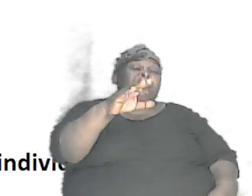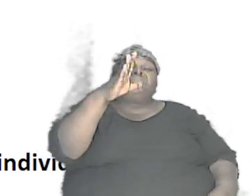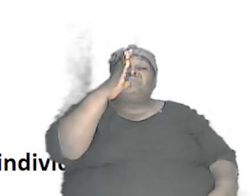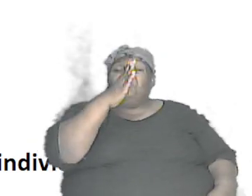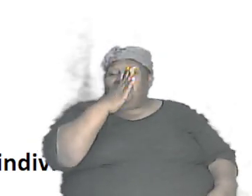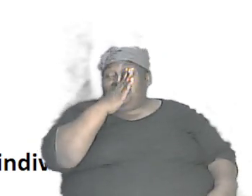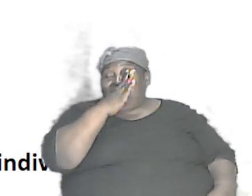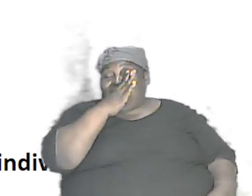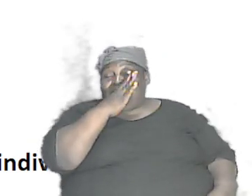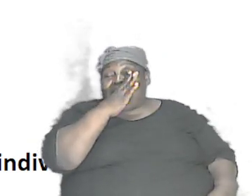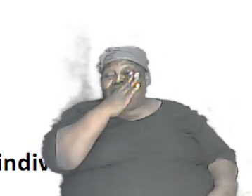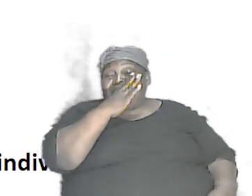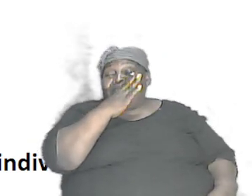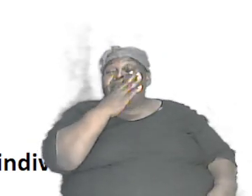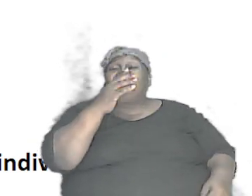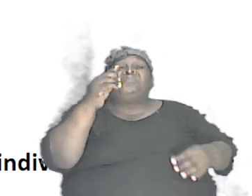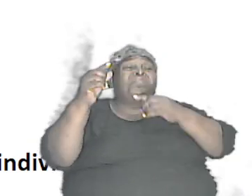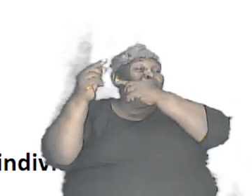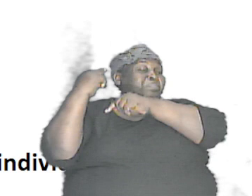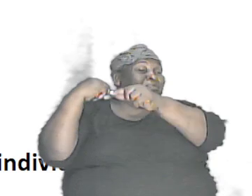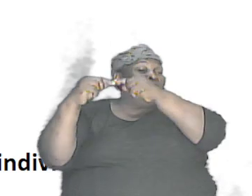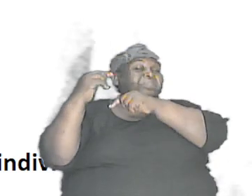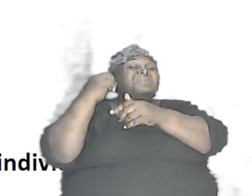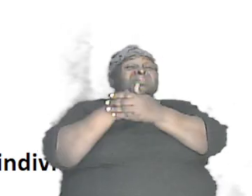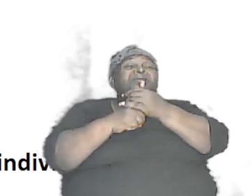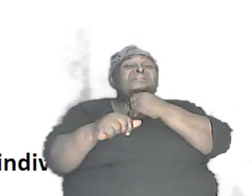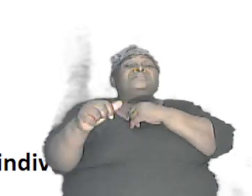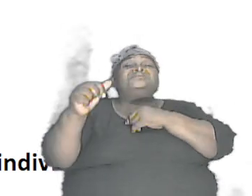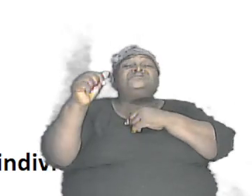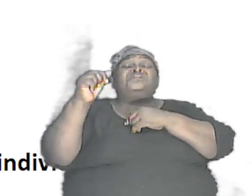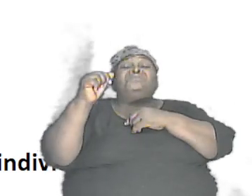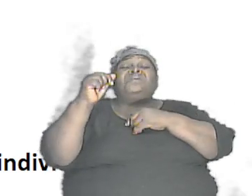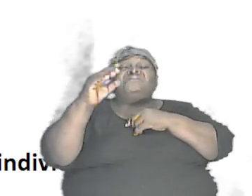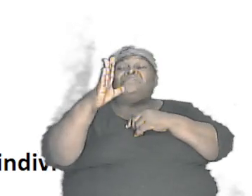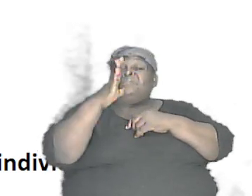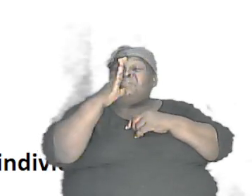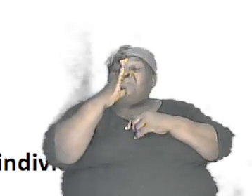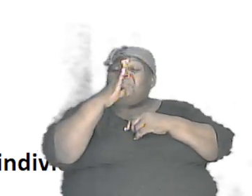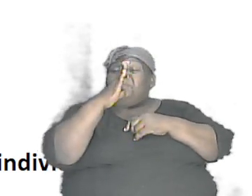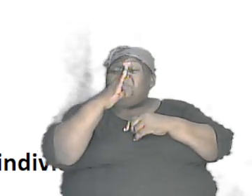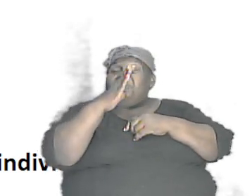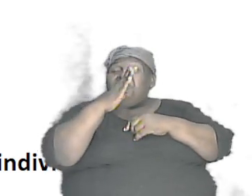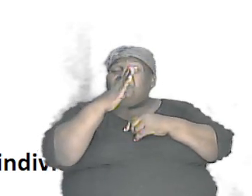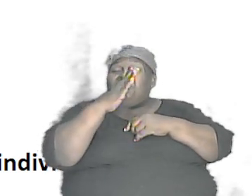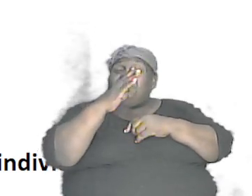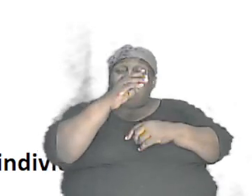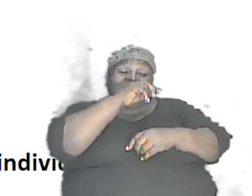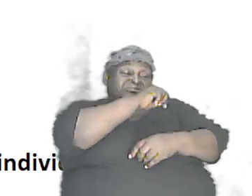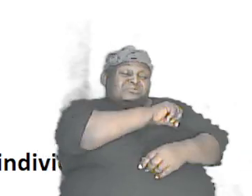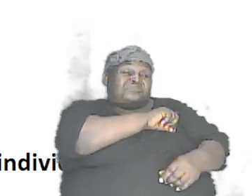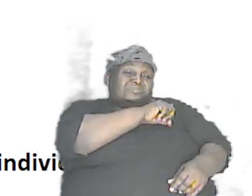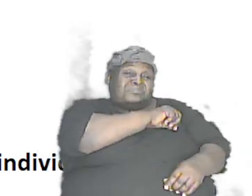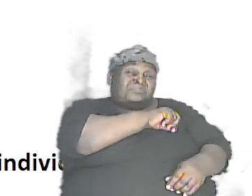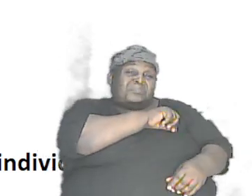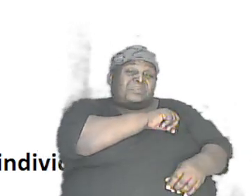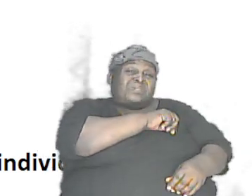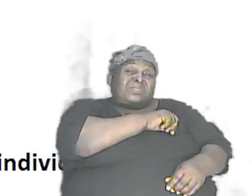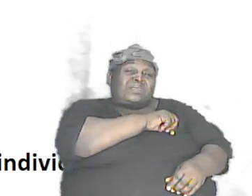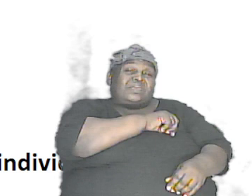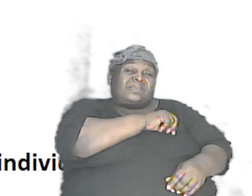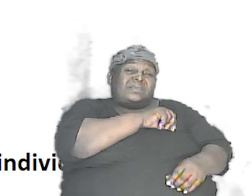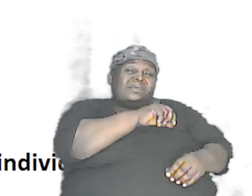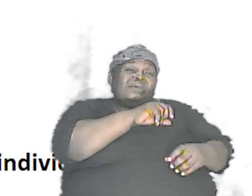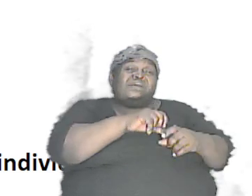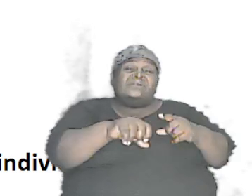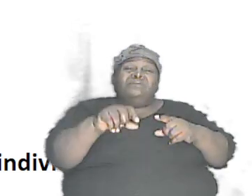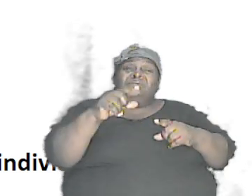little C from mom in terms of the genes. So you're going to see some of mom traits in that one too. But the dead, you've heard them say the splitted image